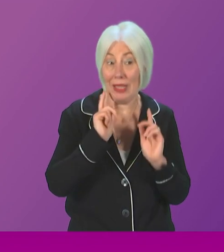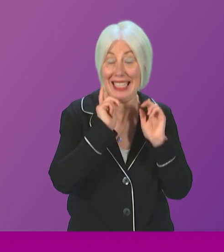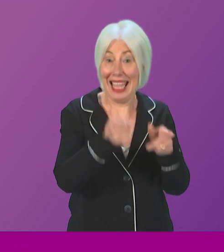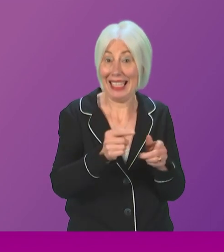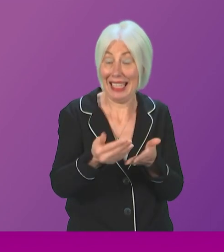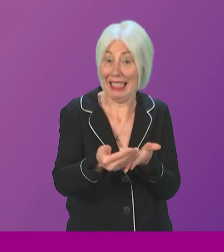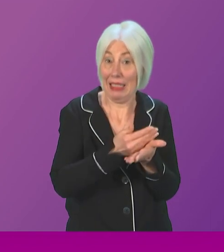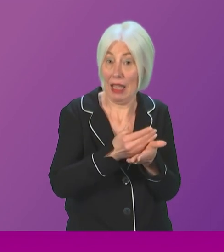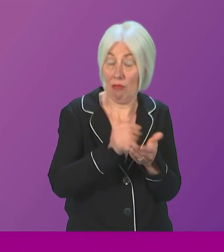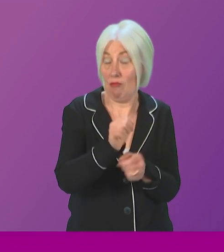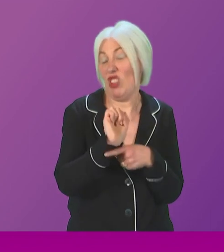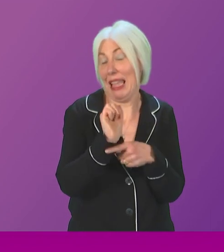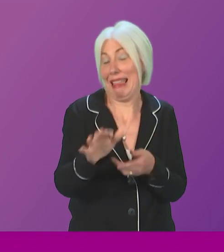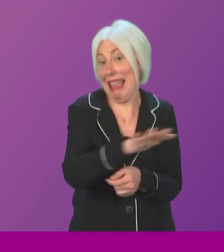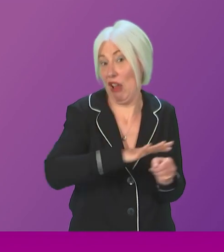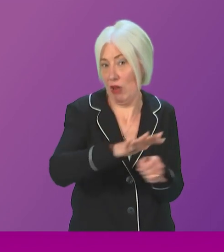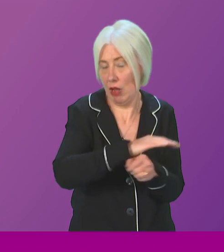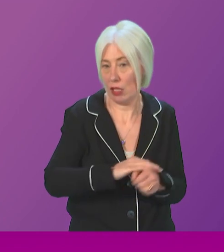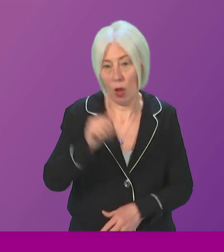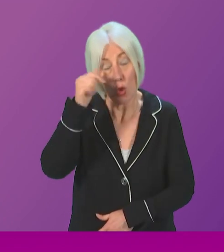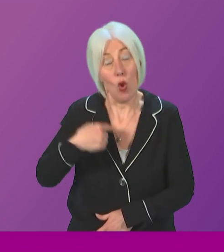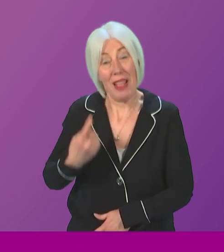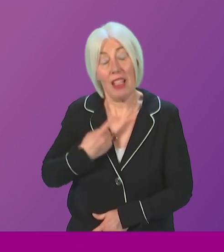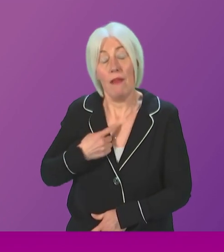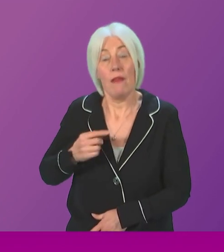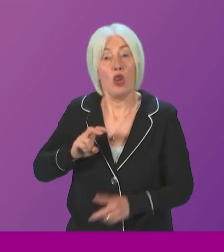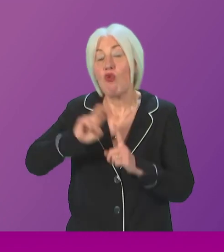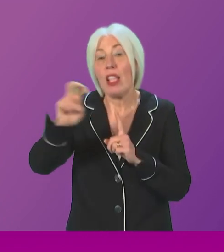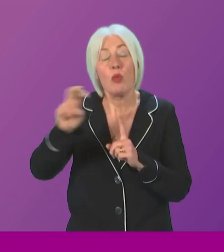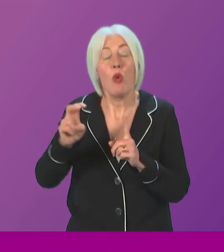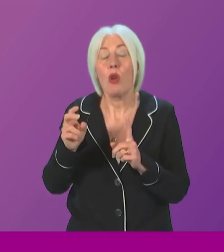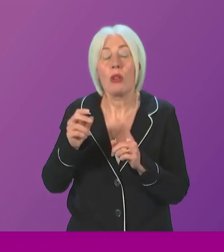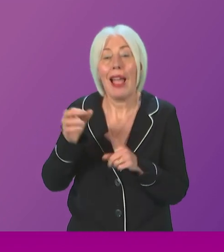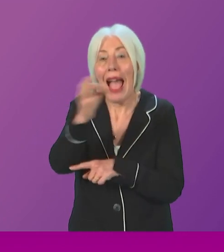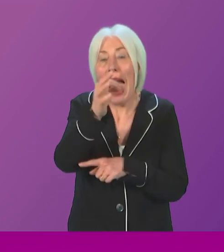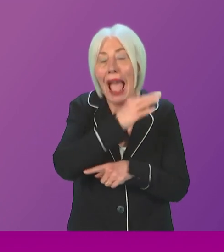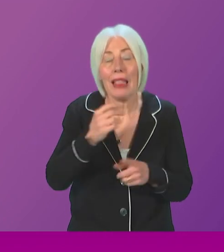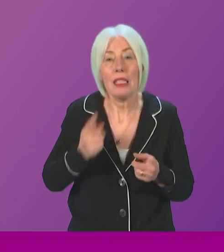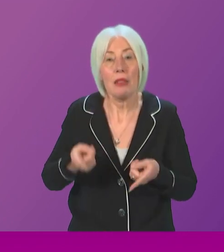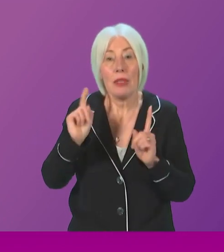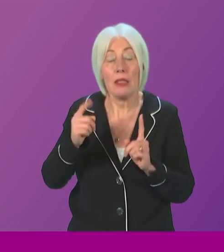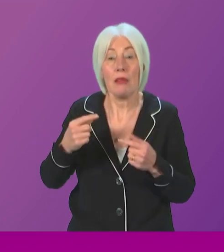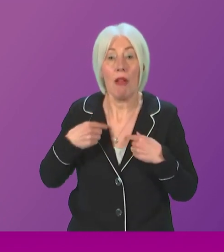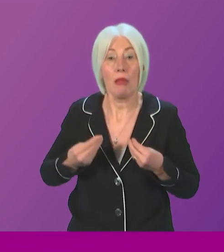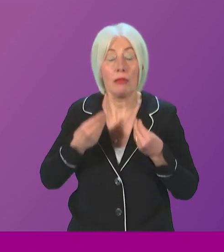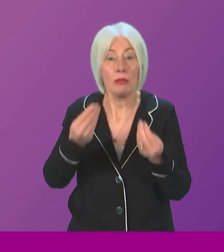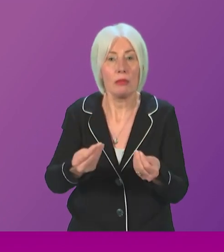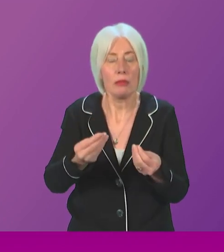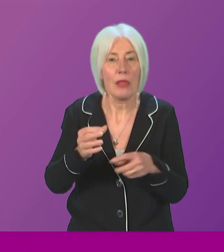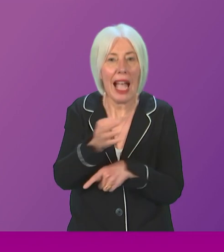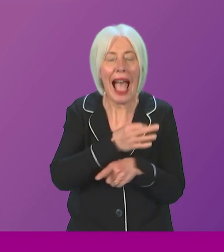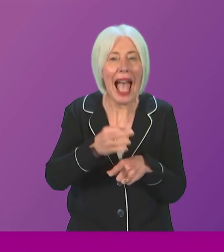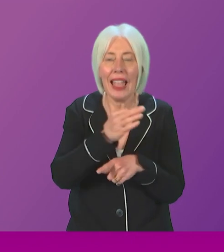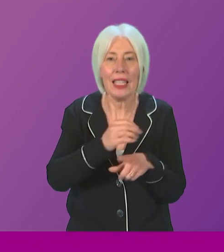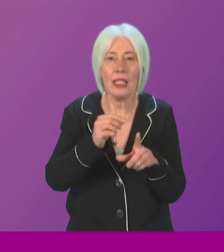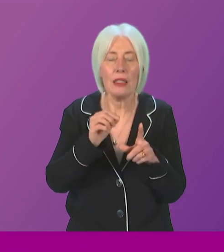Lee MacArthur will be well aware that when I was Transport and Islands Minister, I introduced and brought forward island proofing. It's something I believe